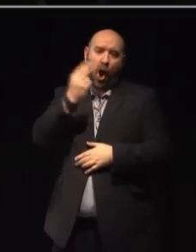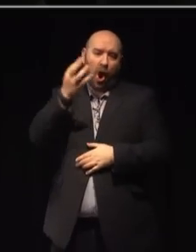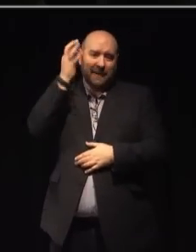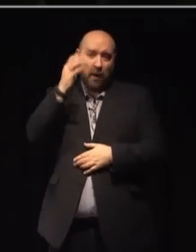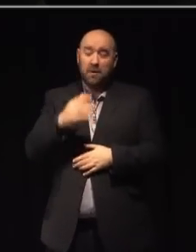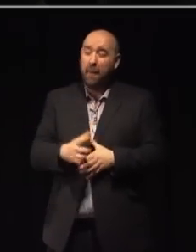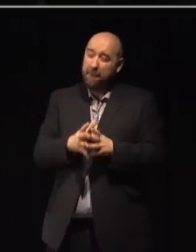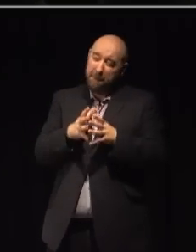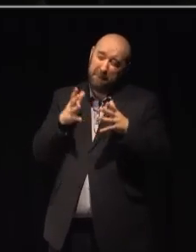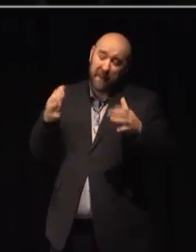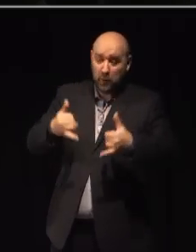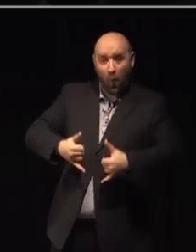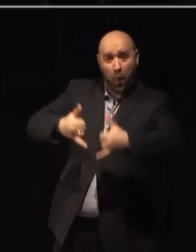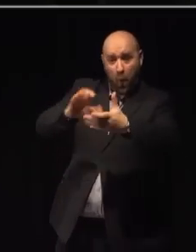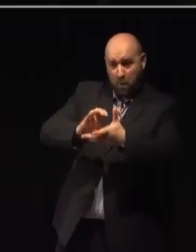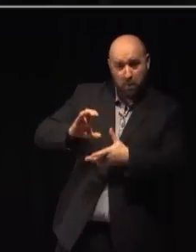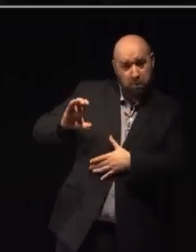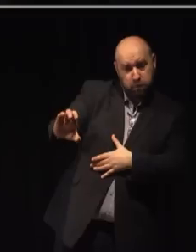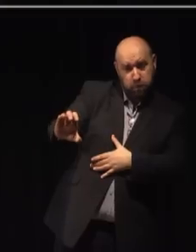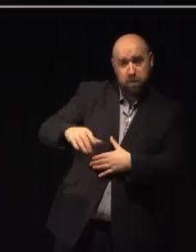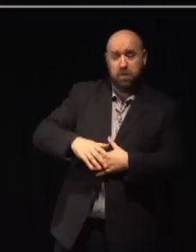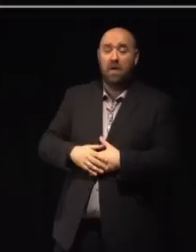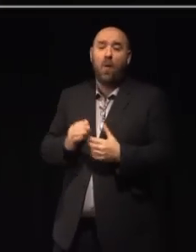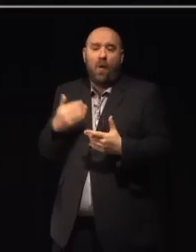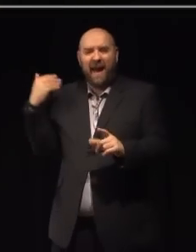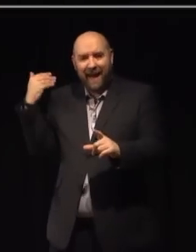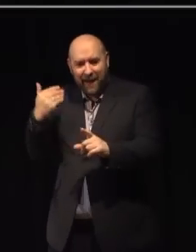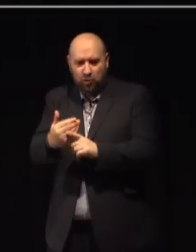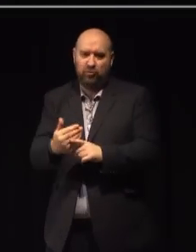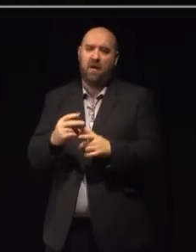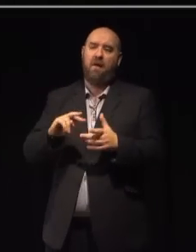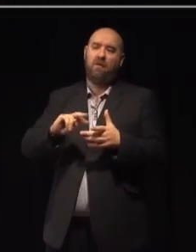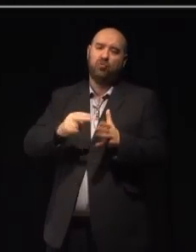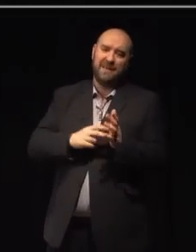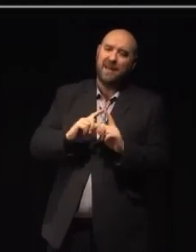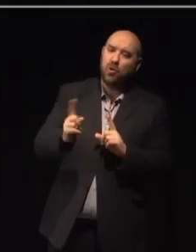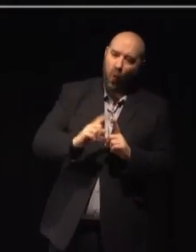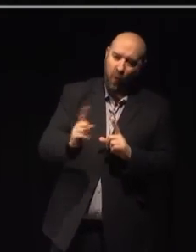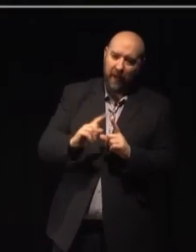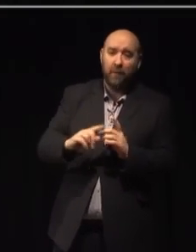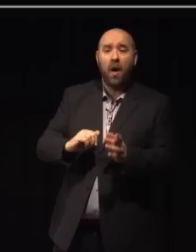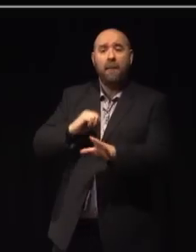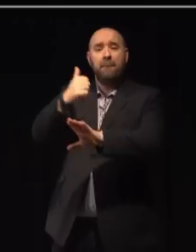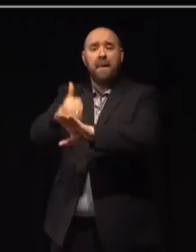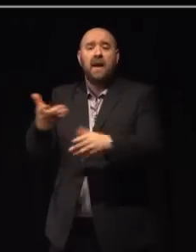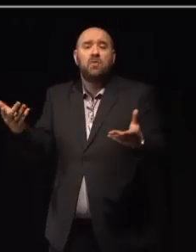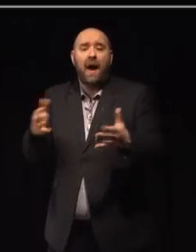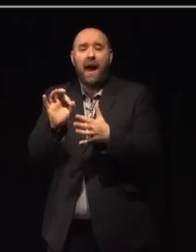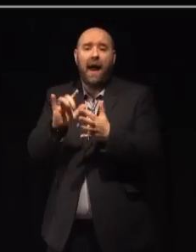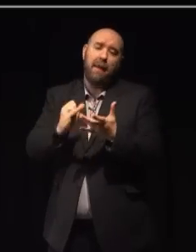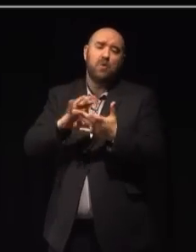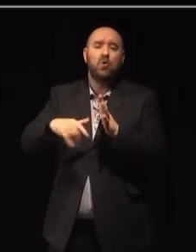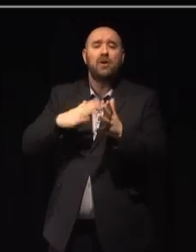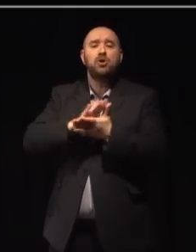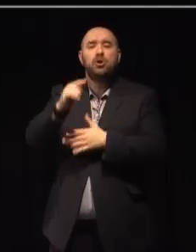single award in the history of strategic touring, and it's been made to an organisation based in Ipswich. The